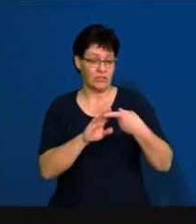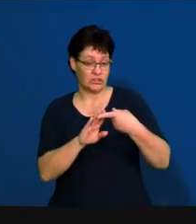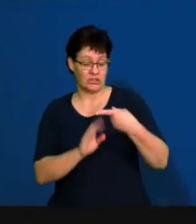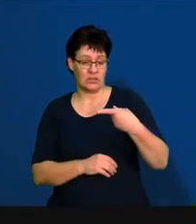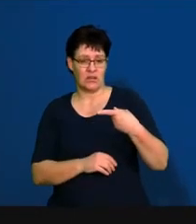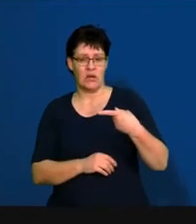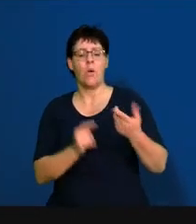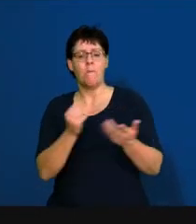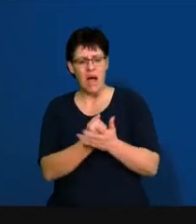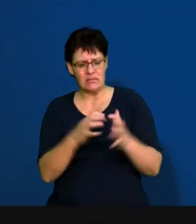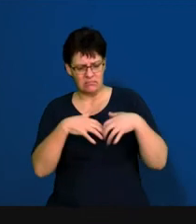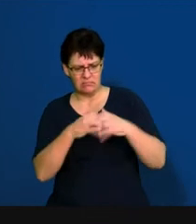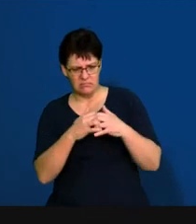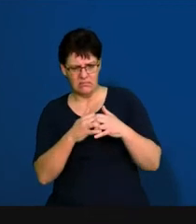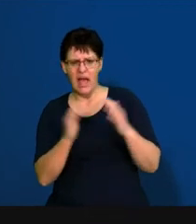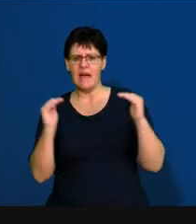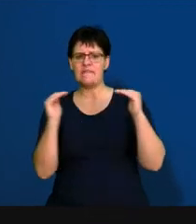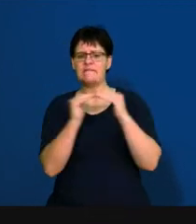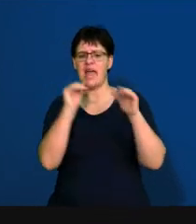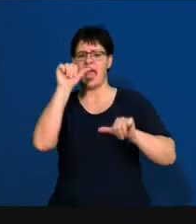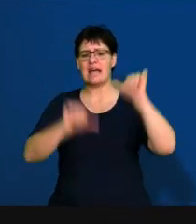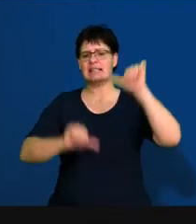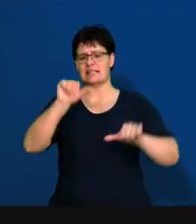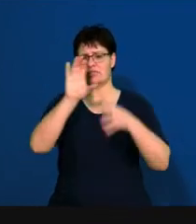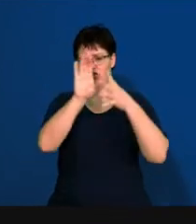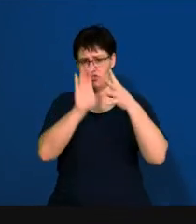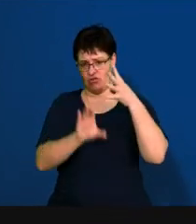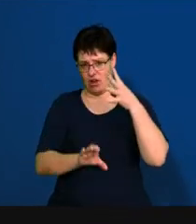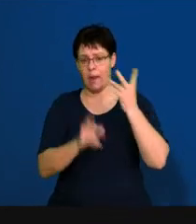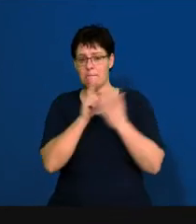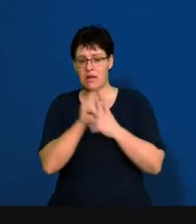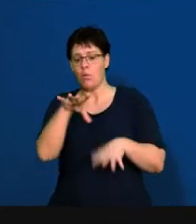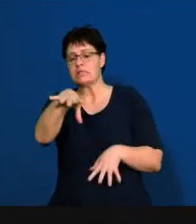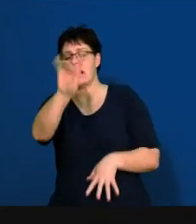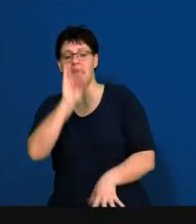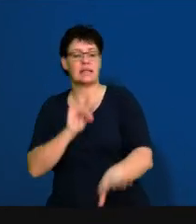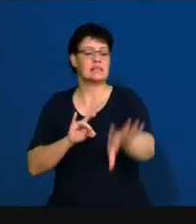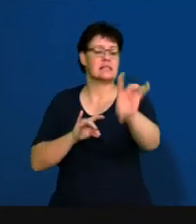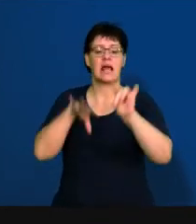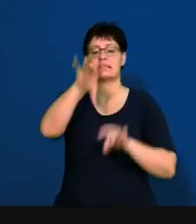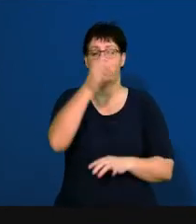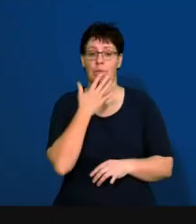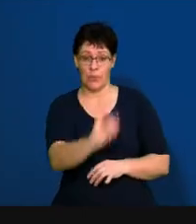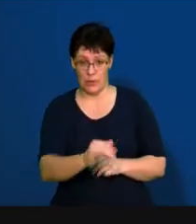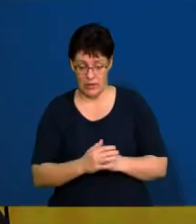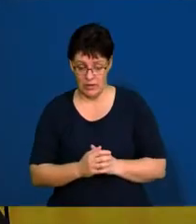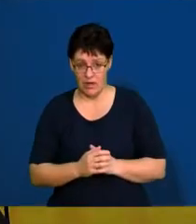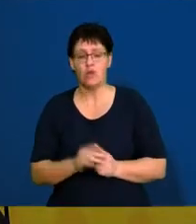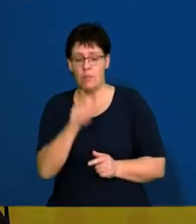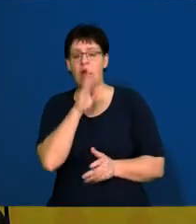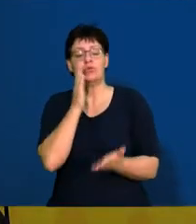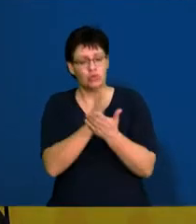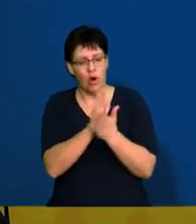Firstly, you have to determine fair assessments criteria on which selection will be based. All right, so we're going to make sure that